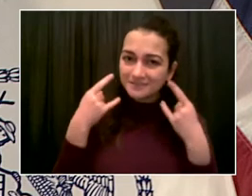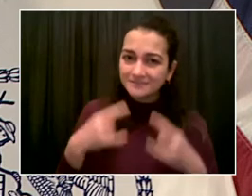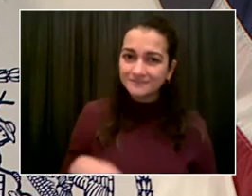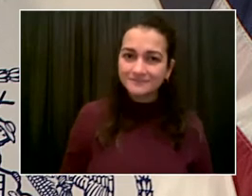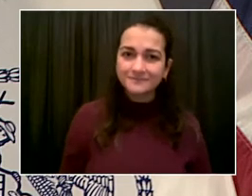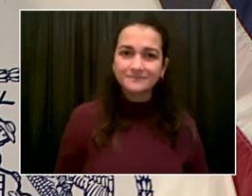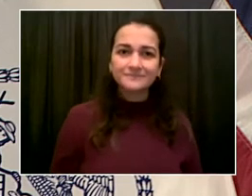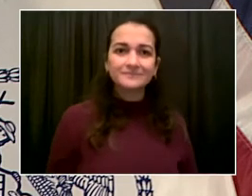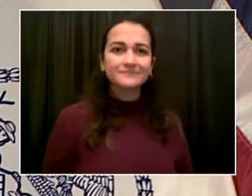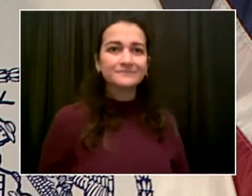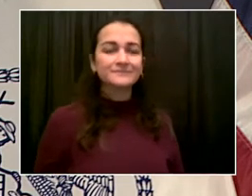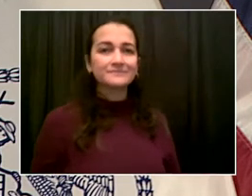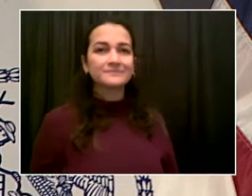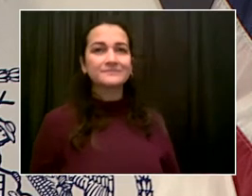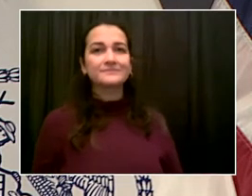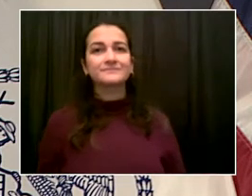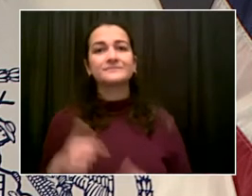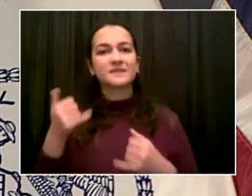Abu, can you hear me?